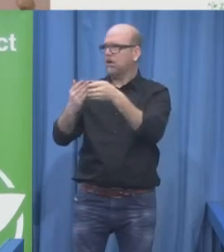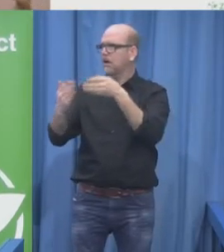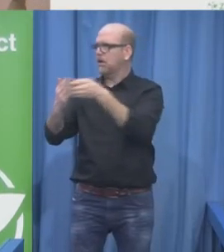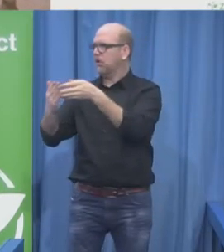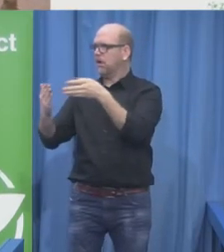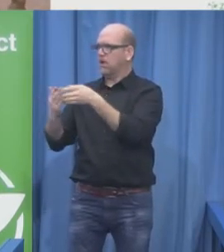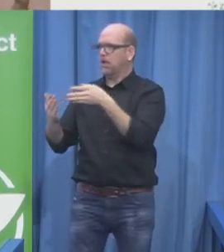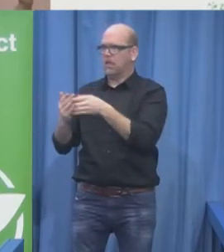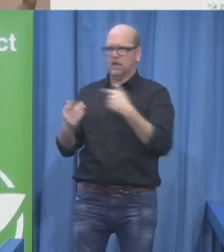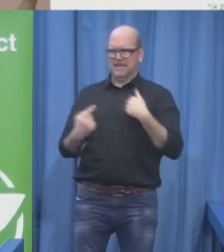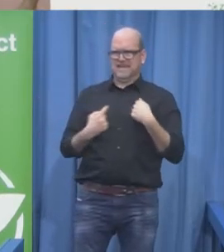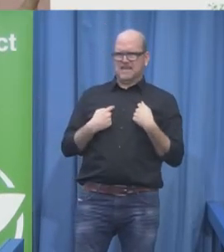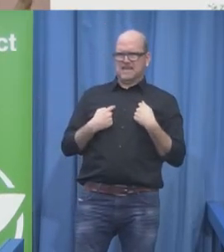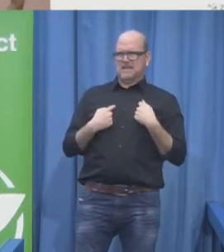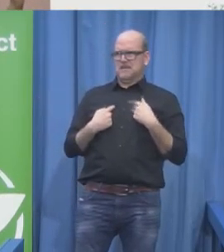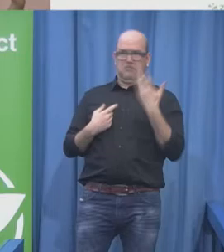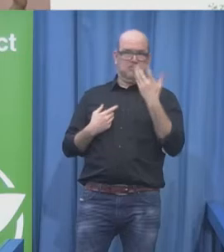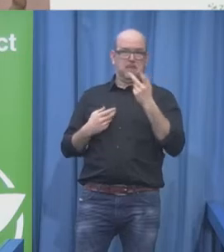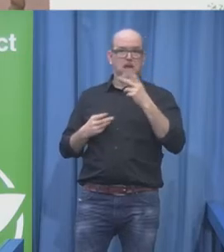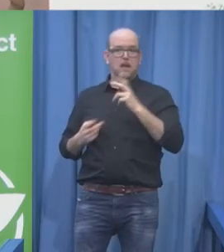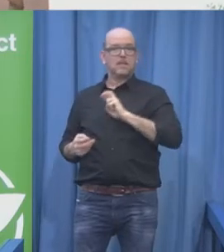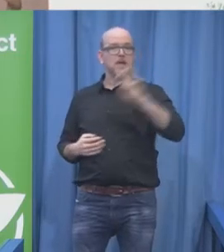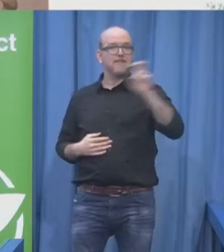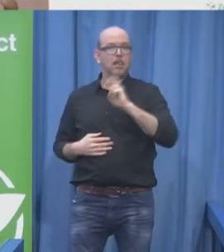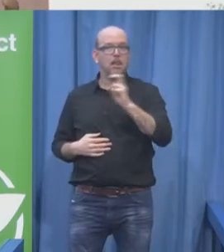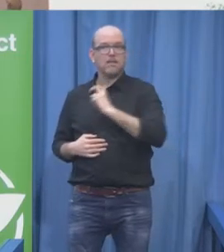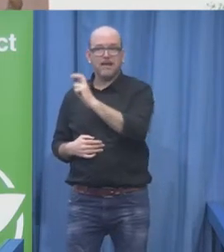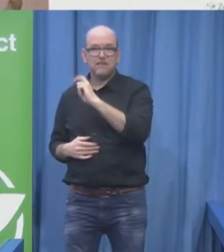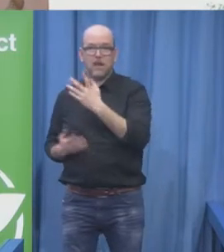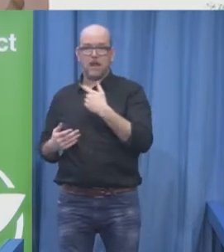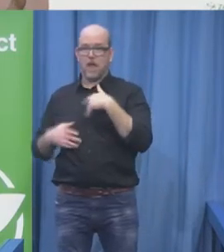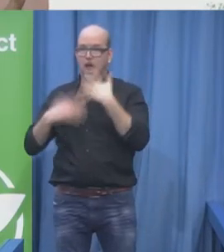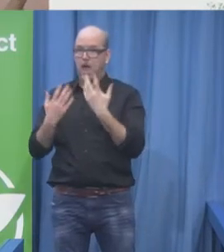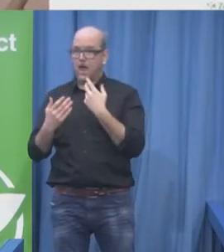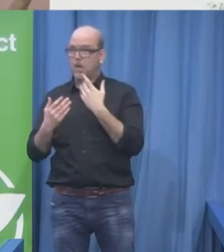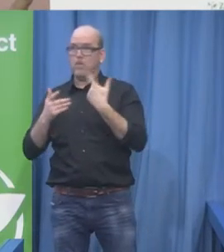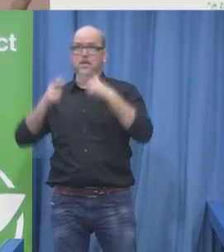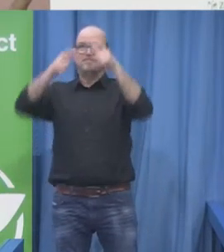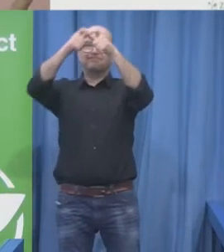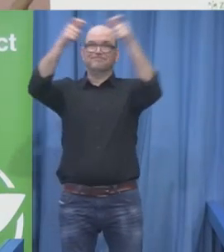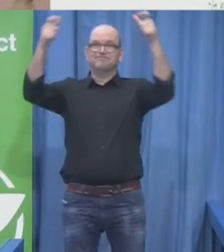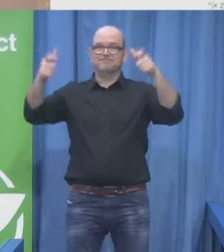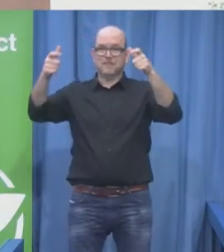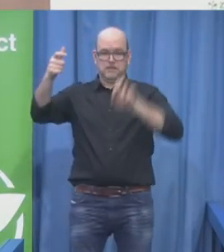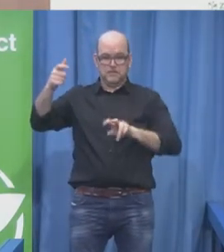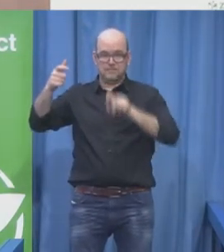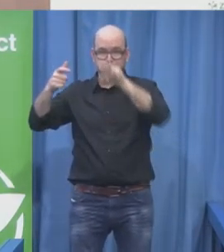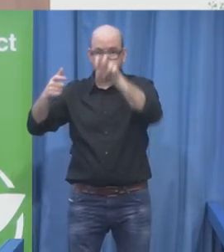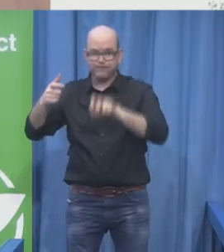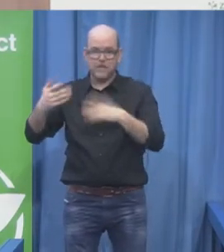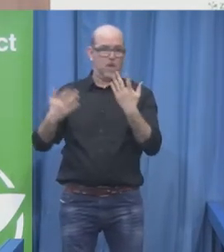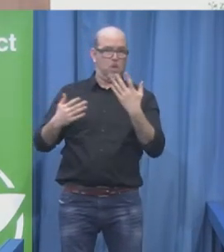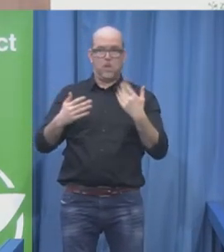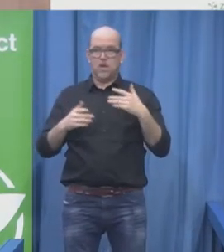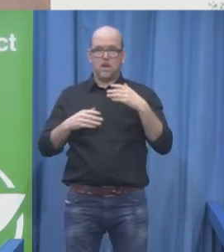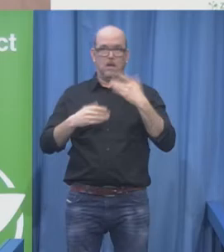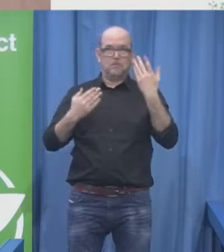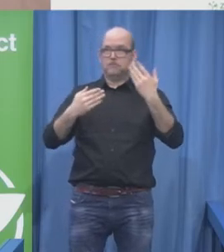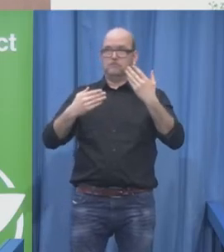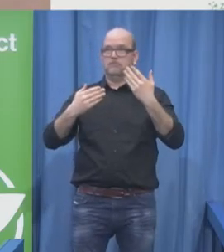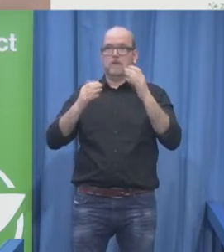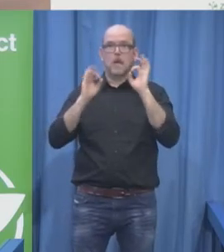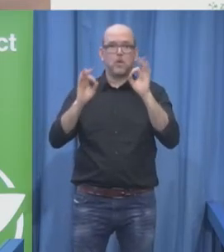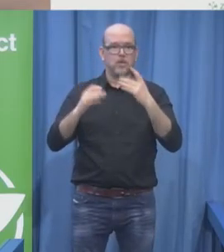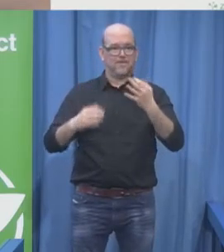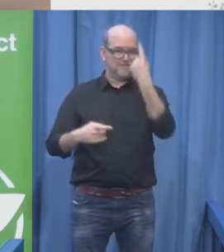Access to places. Leisure activities. All of these are barriers. Barriers. But, even where some